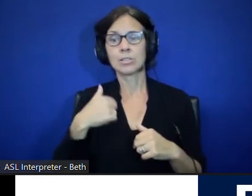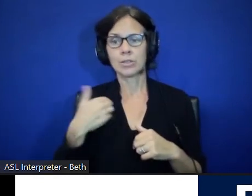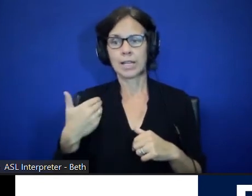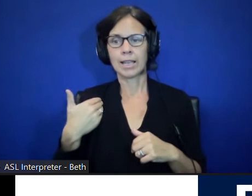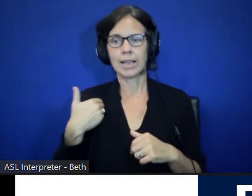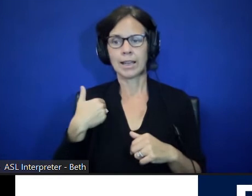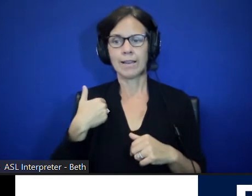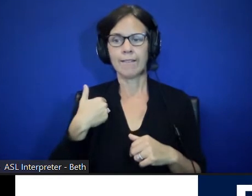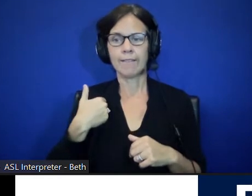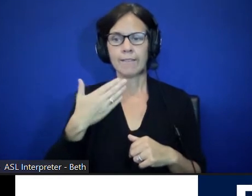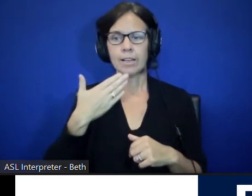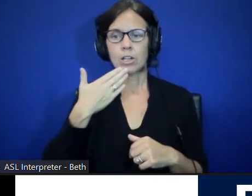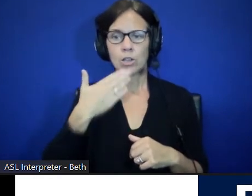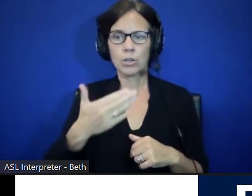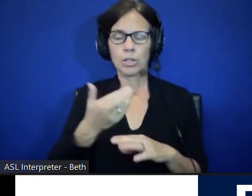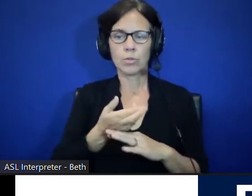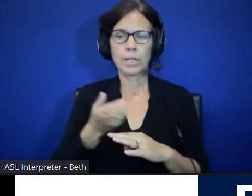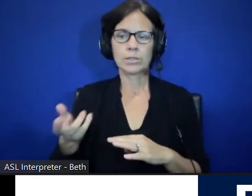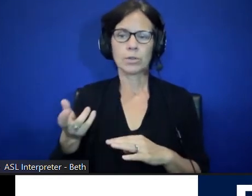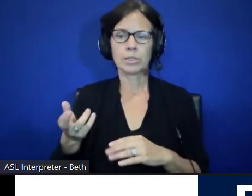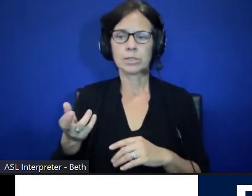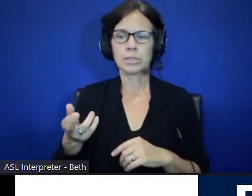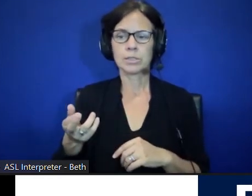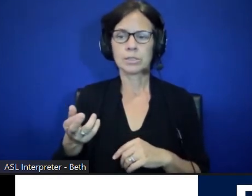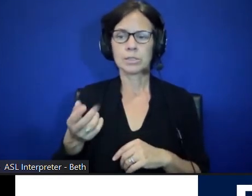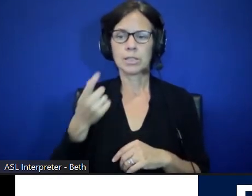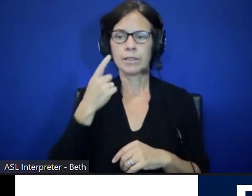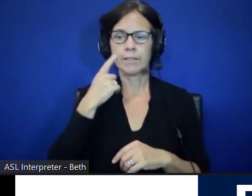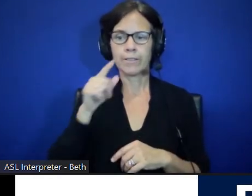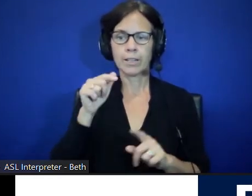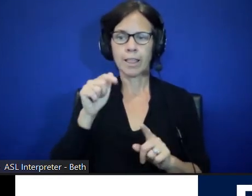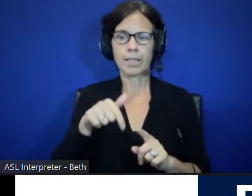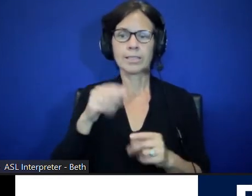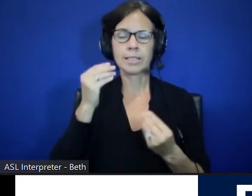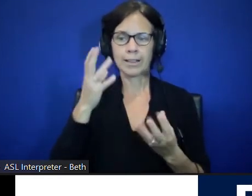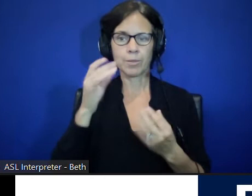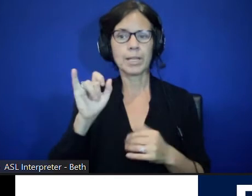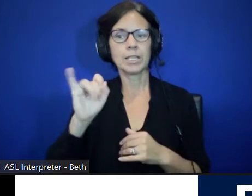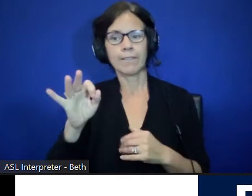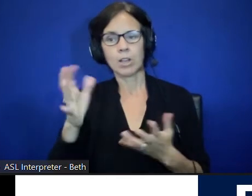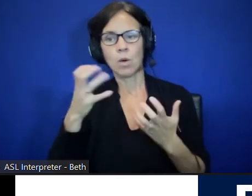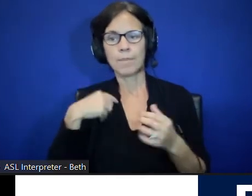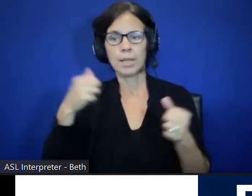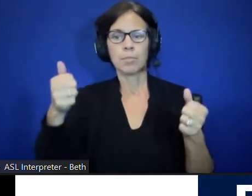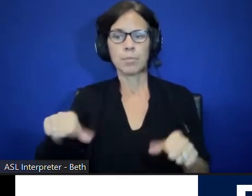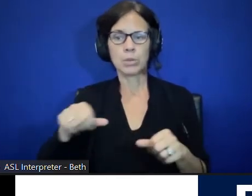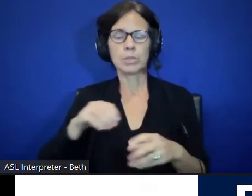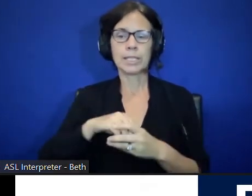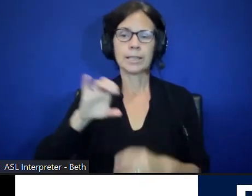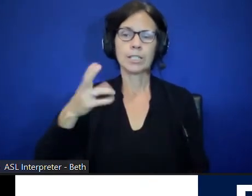a good resource for this information if you would like me to post it in the chat.